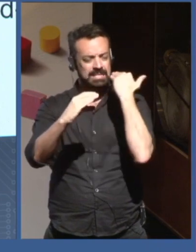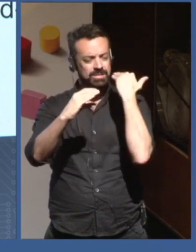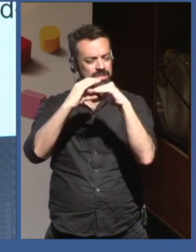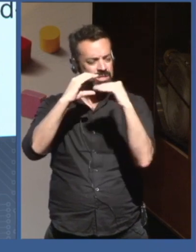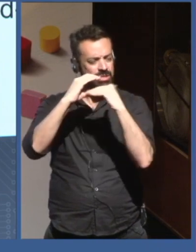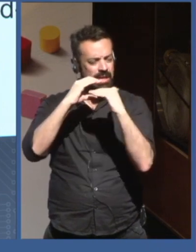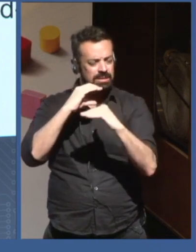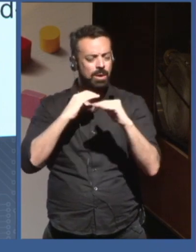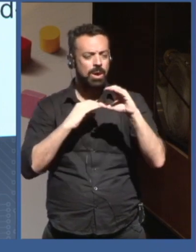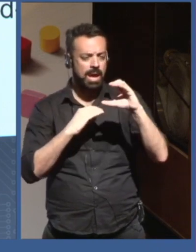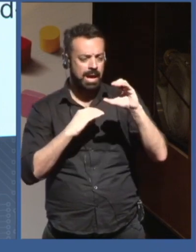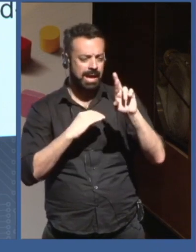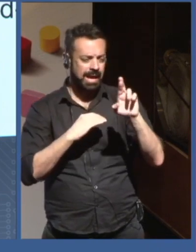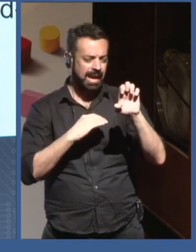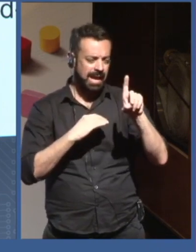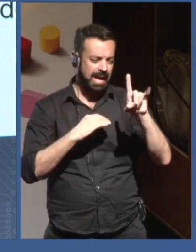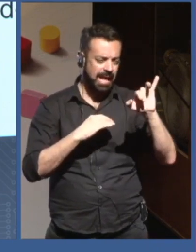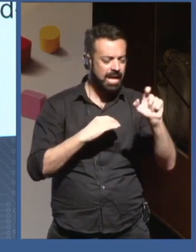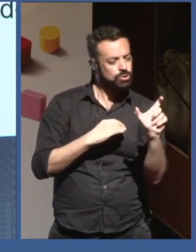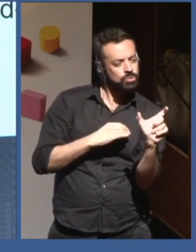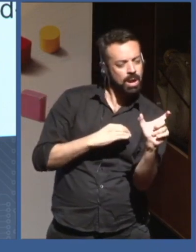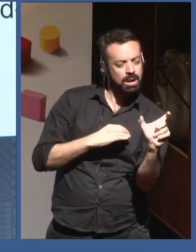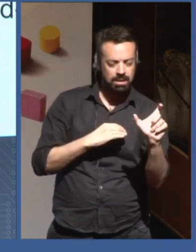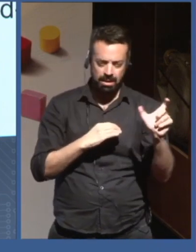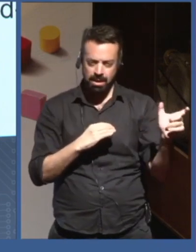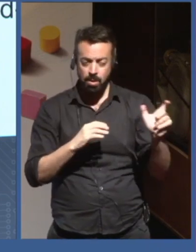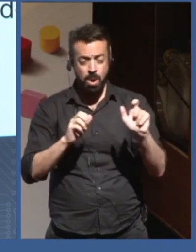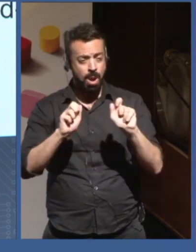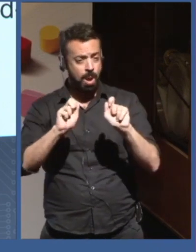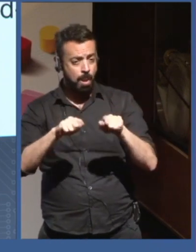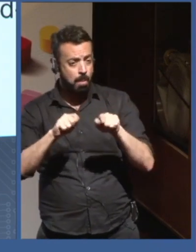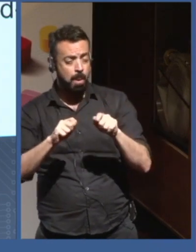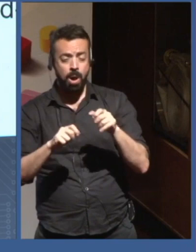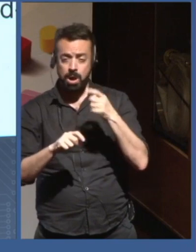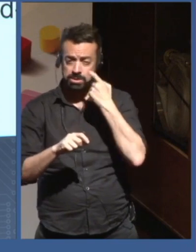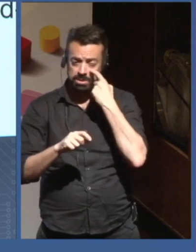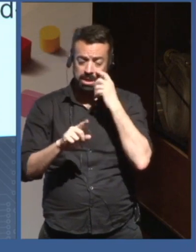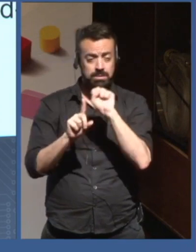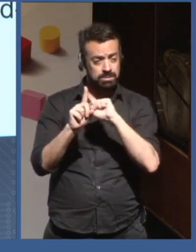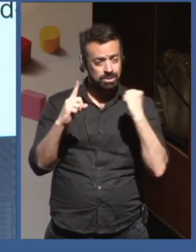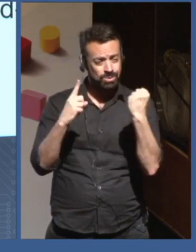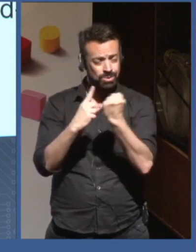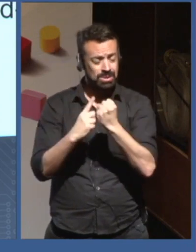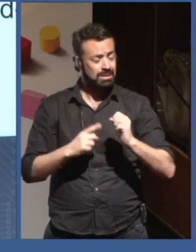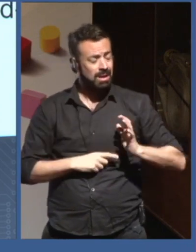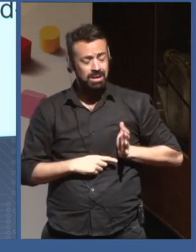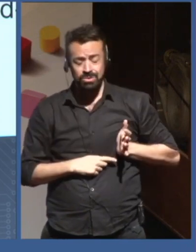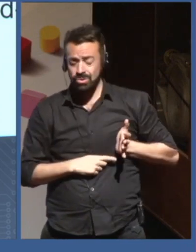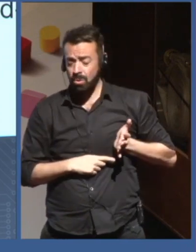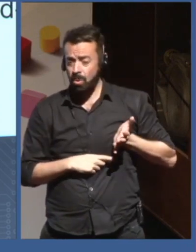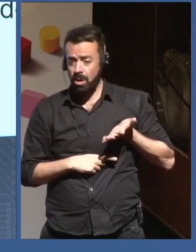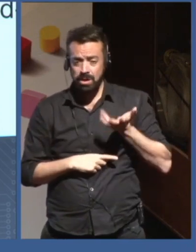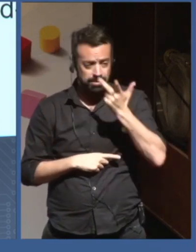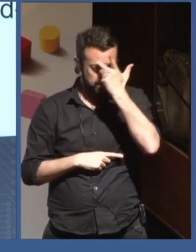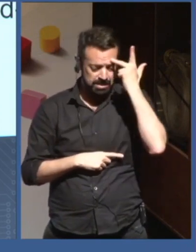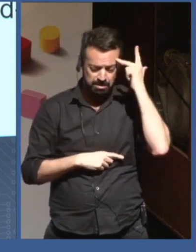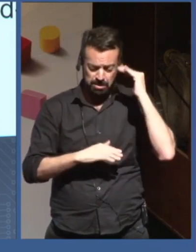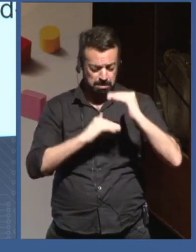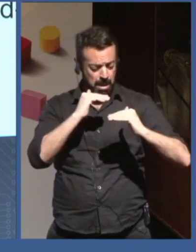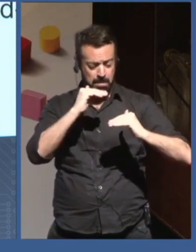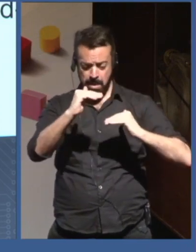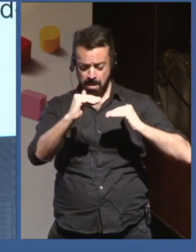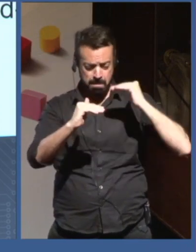a pretty horrible society. So, there's also a limit beyond which this system, I think, should not go.